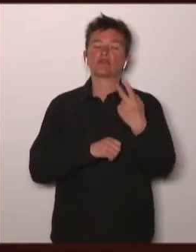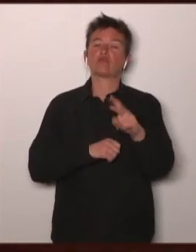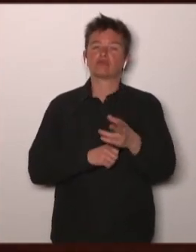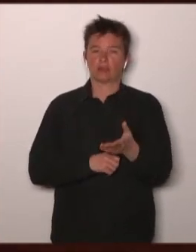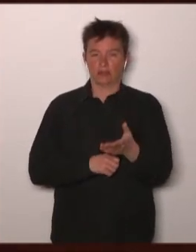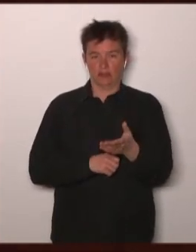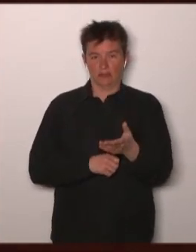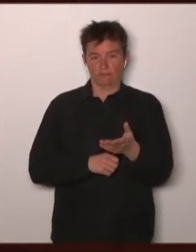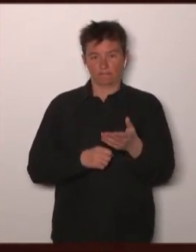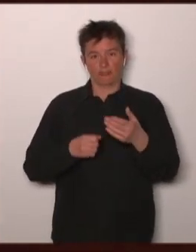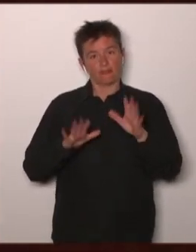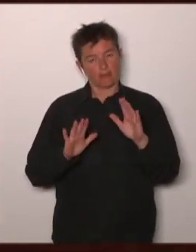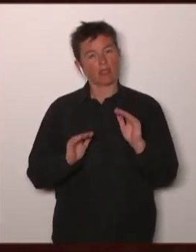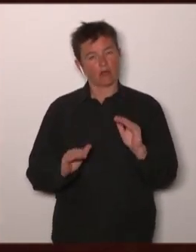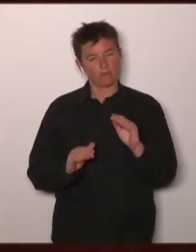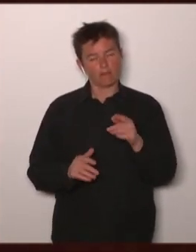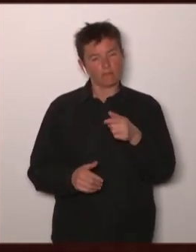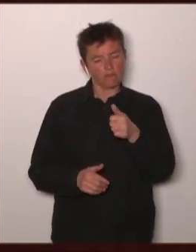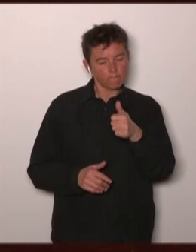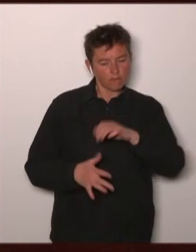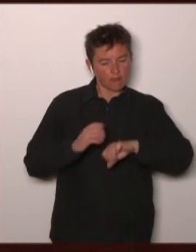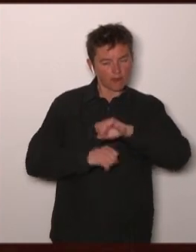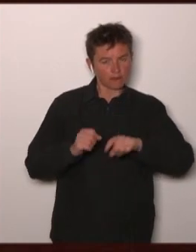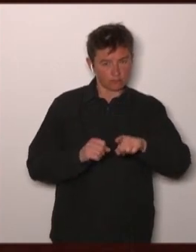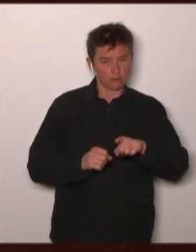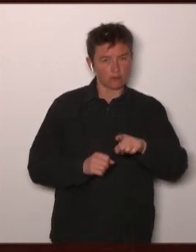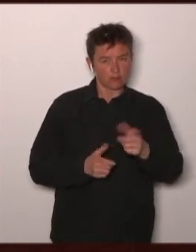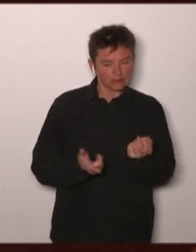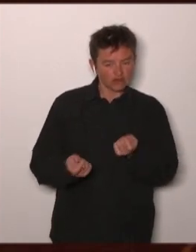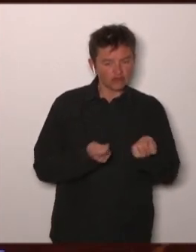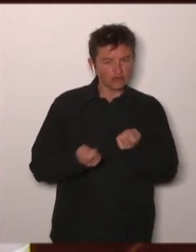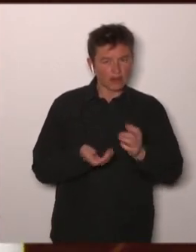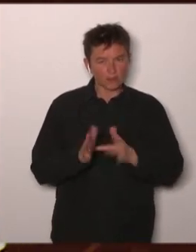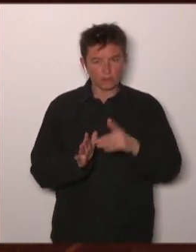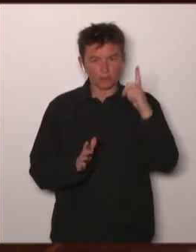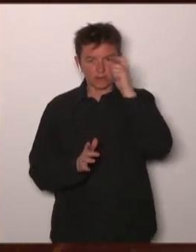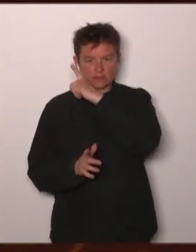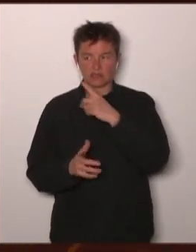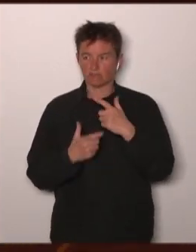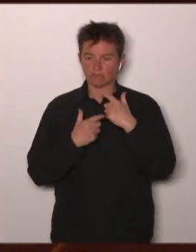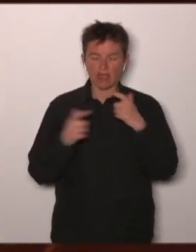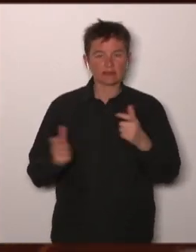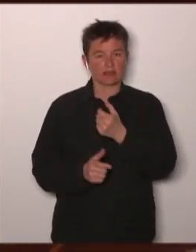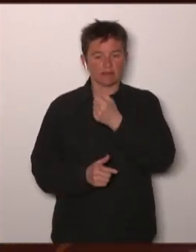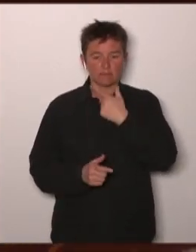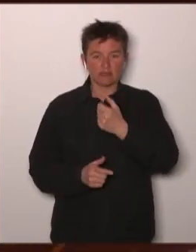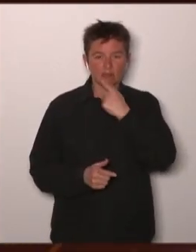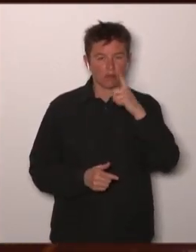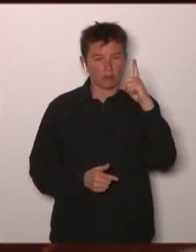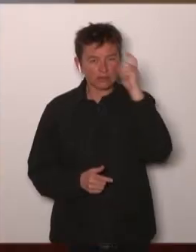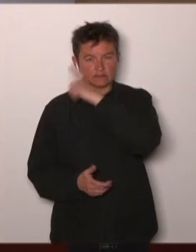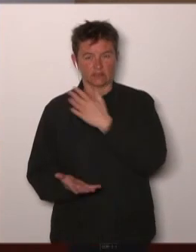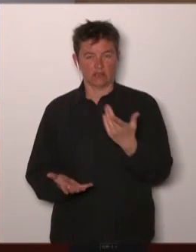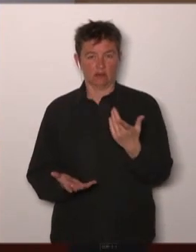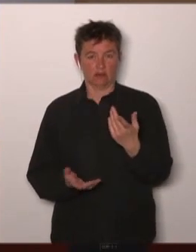run these studies to get access to the medicines and you really had this political statement of